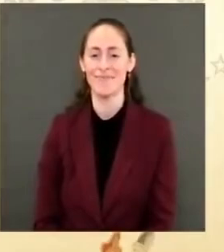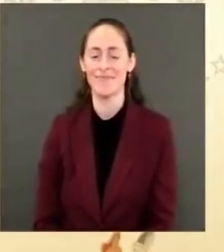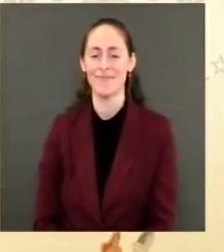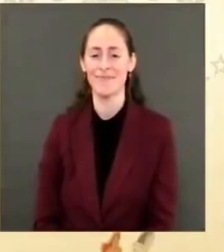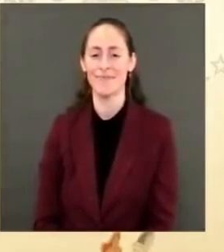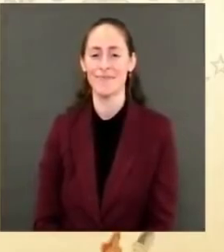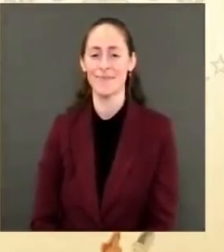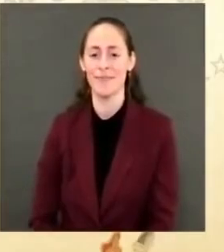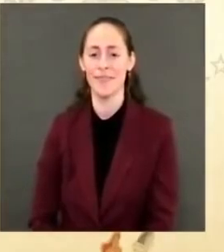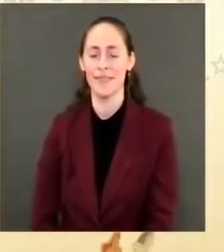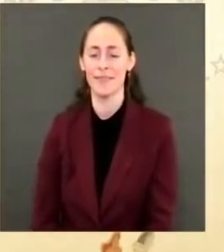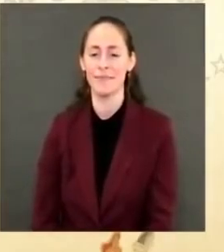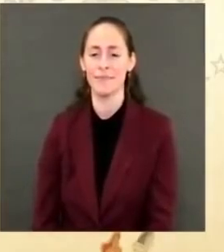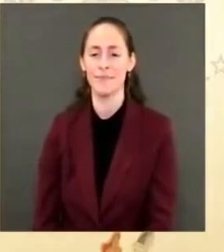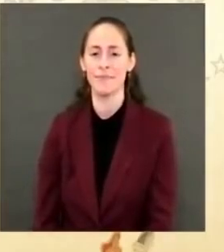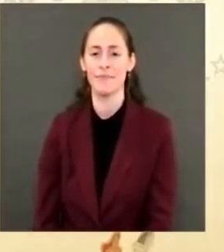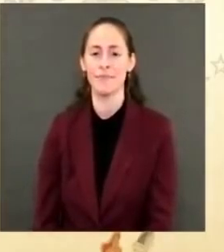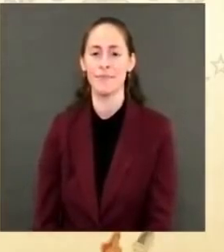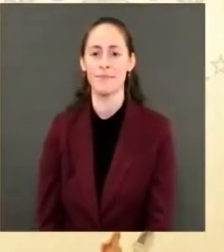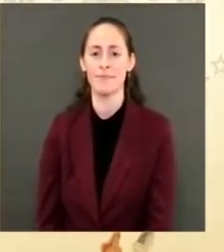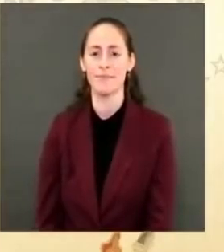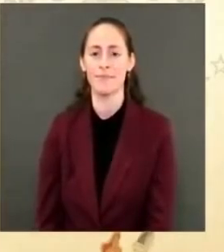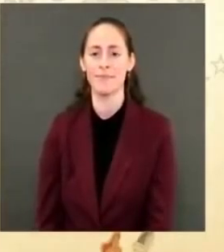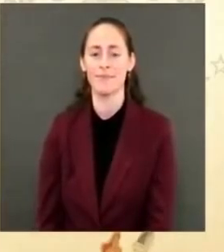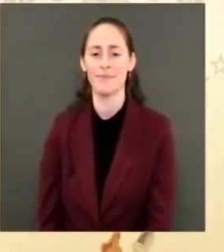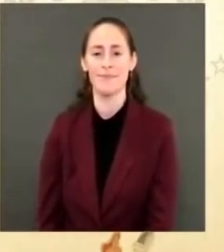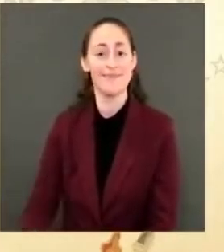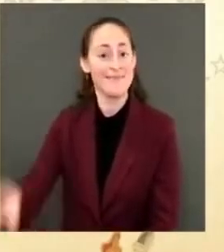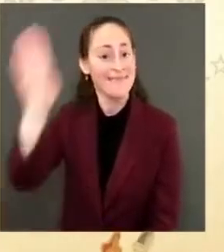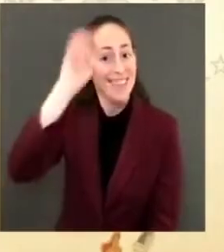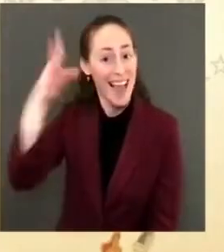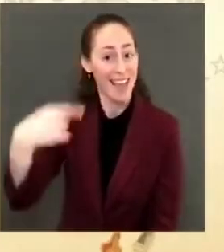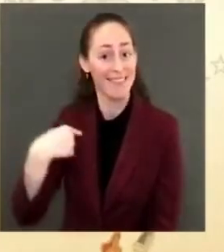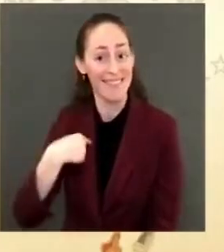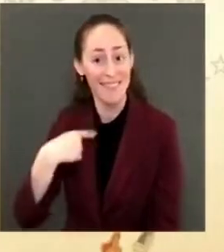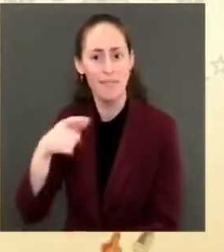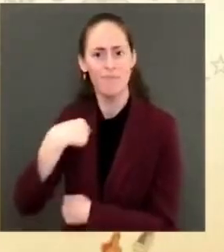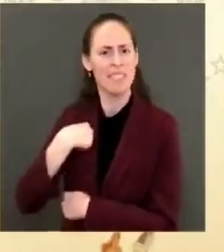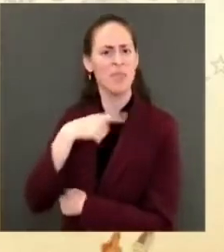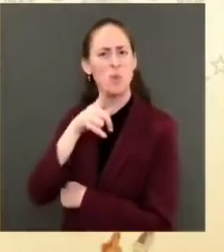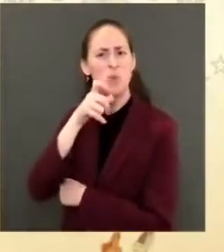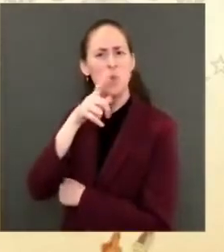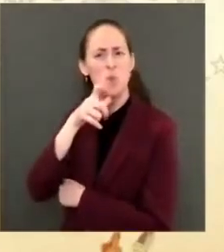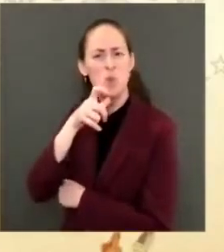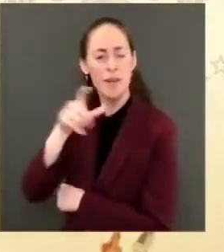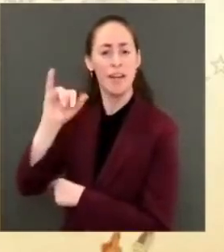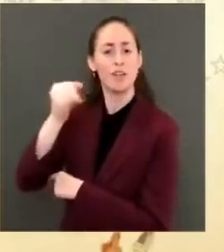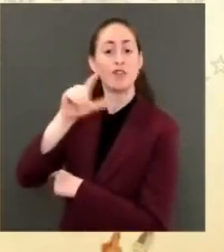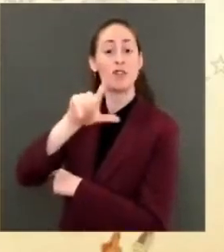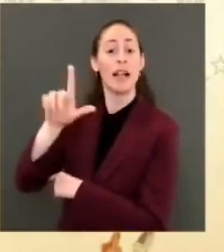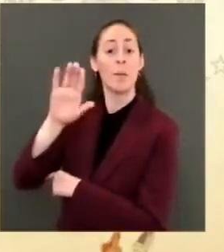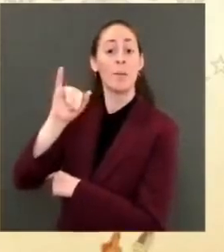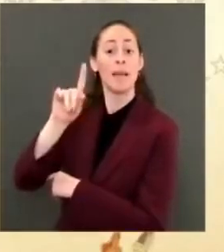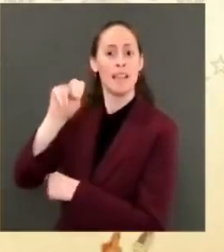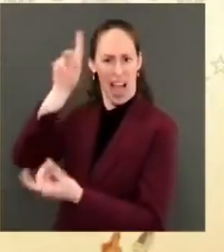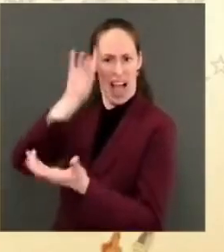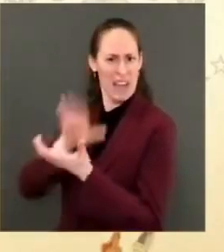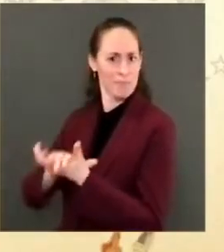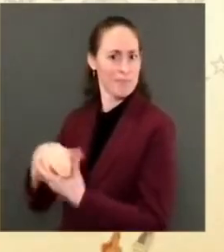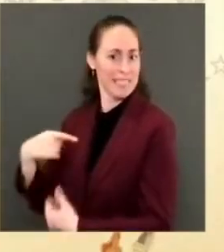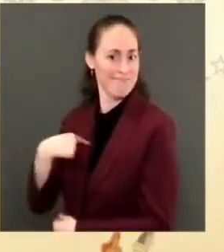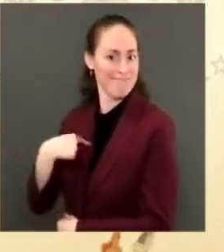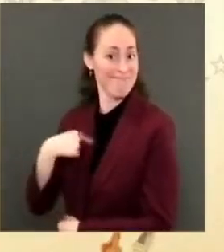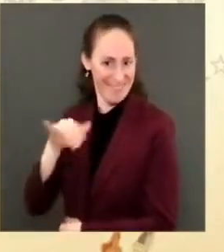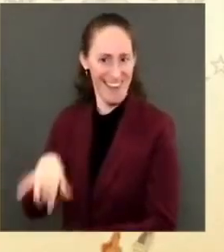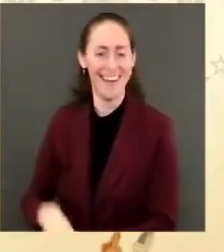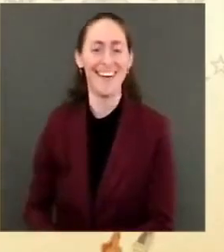I'm Jill Biden's husband, Joe Biden. As you can see, I continue to follow her. I just want